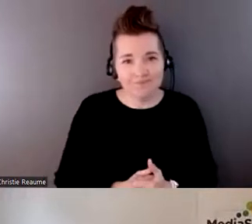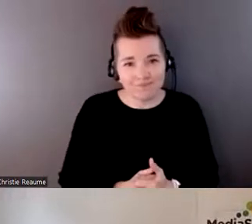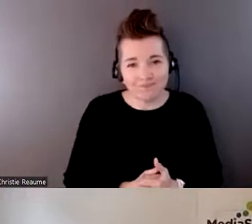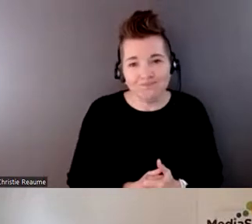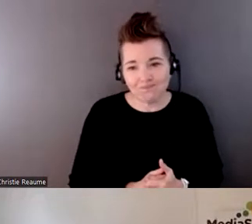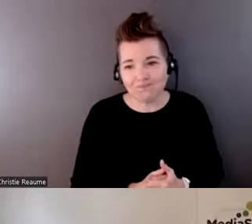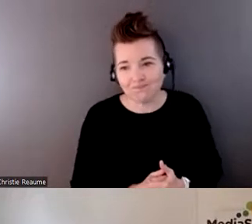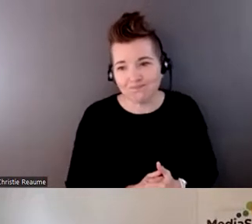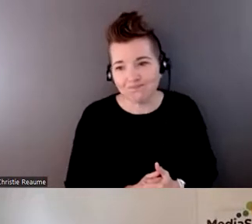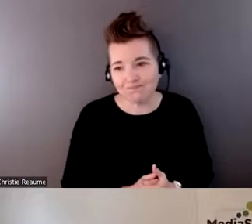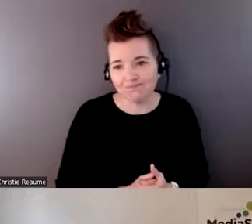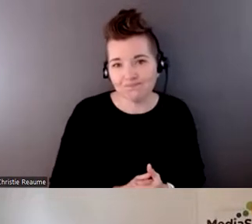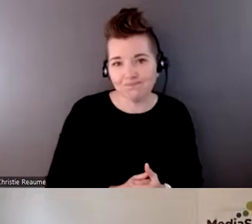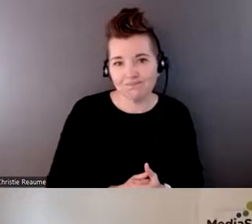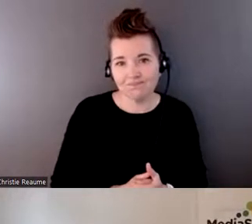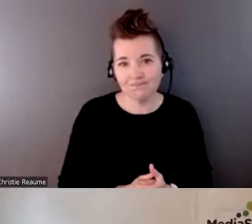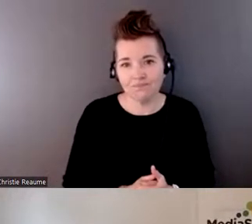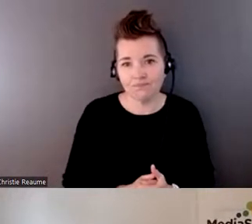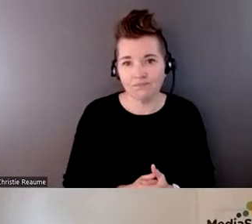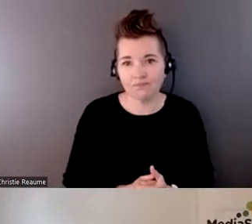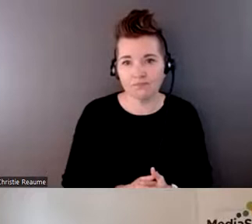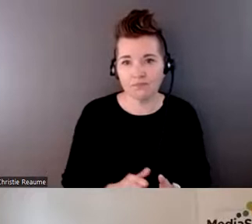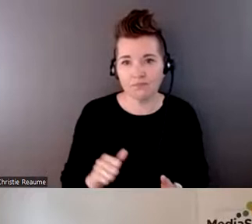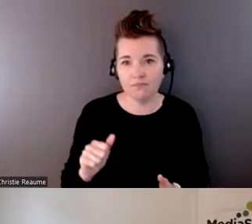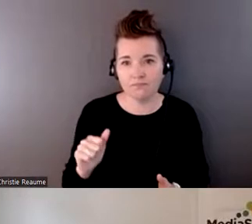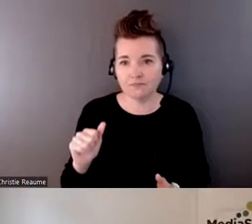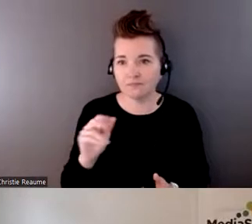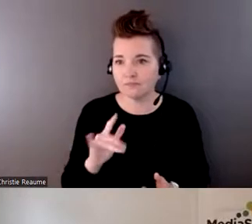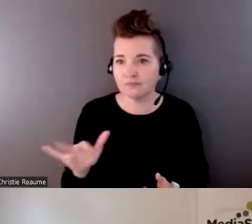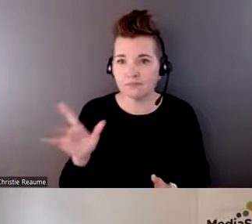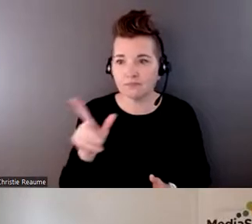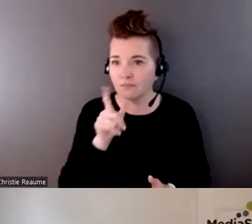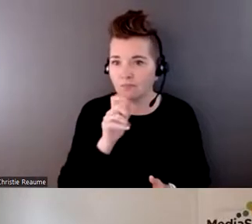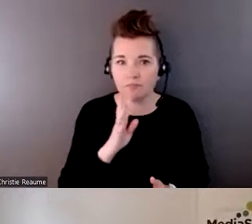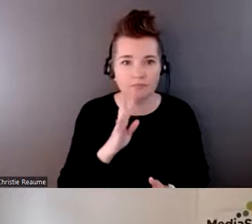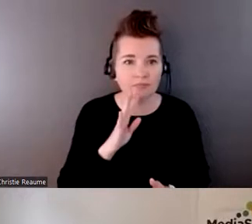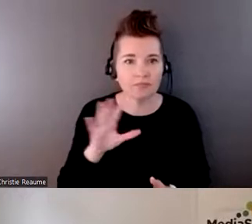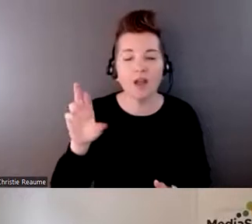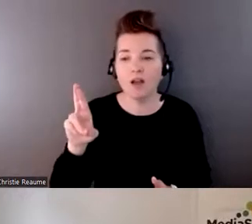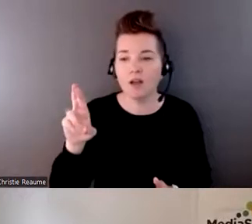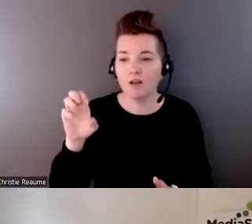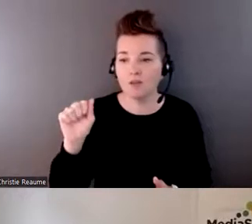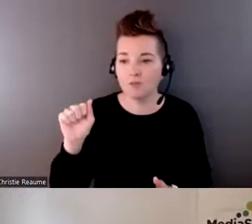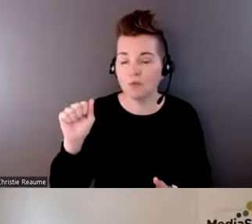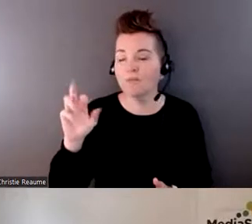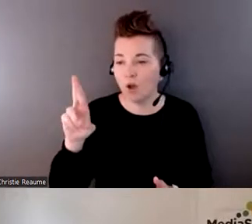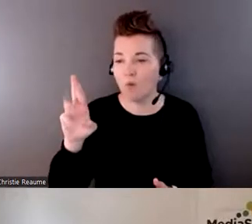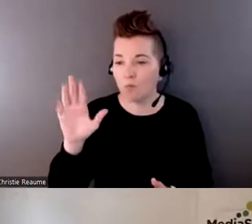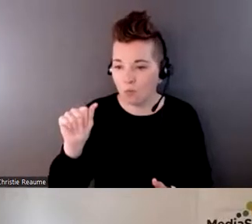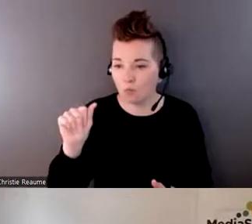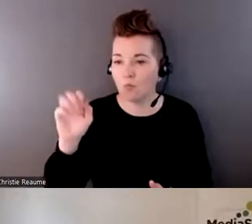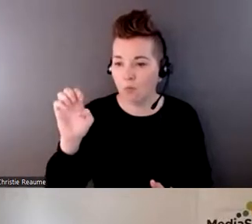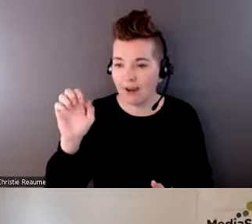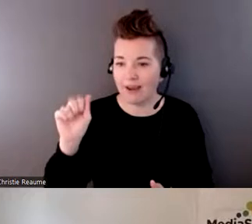I just had a question too, just building on the the peer-to-peer work that's been done. There hasn't, has anybody been doing